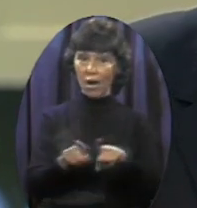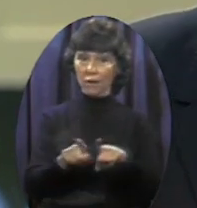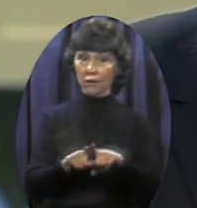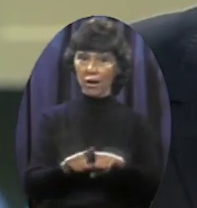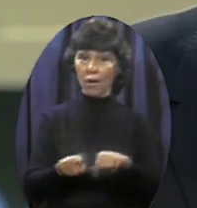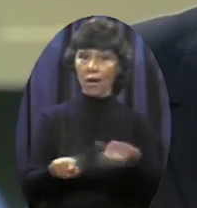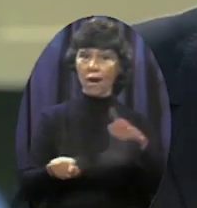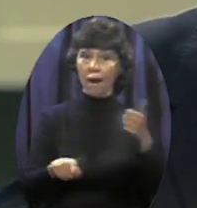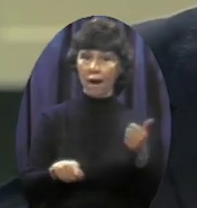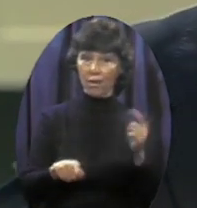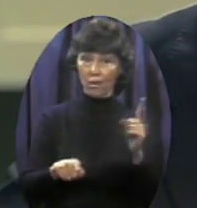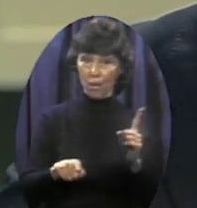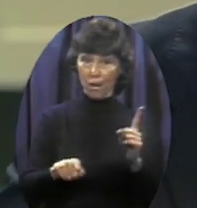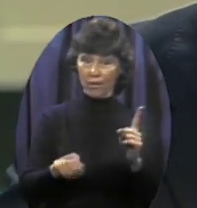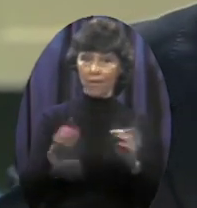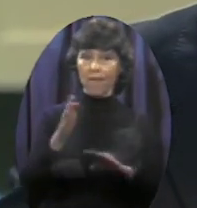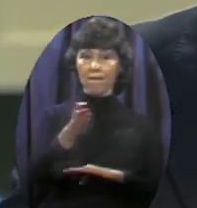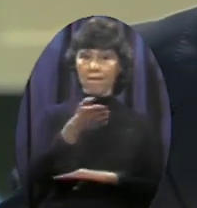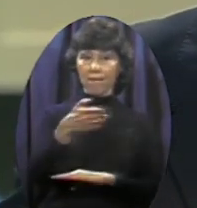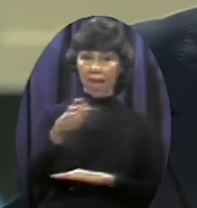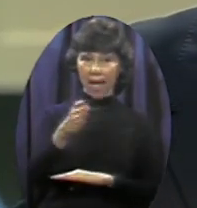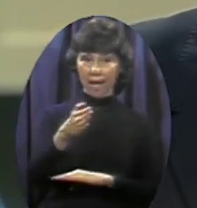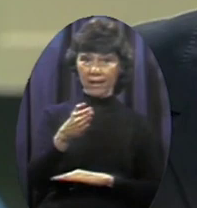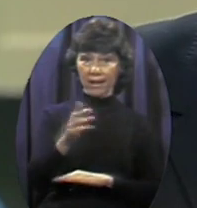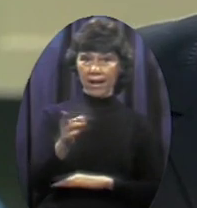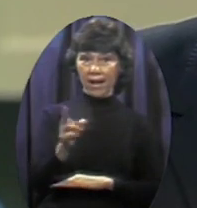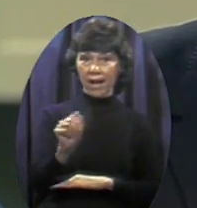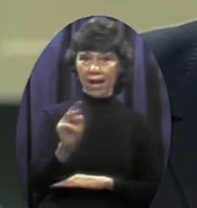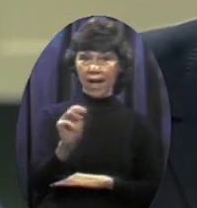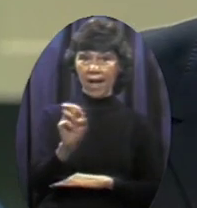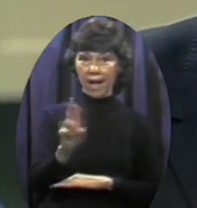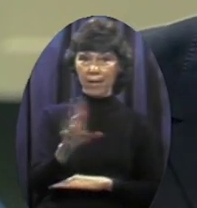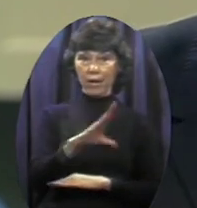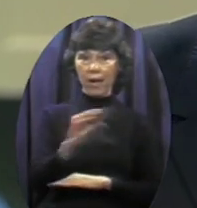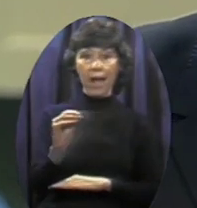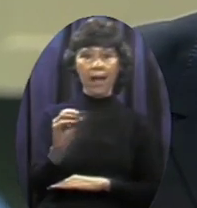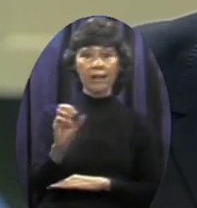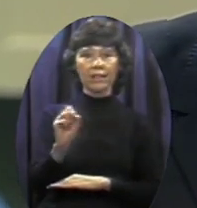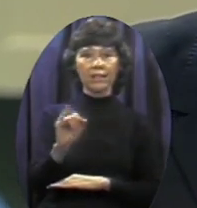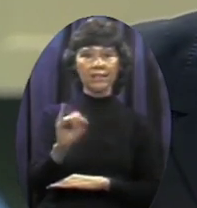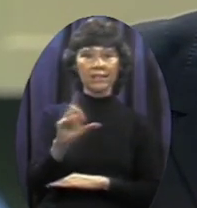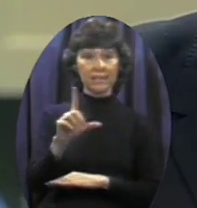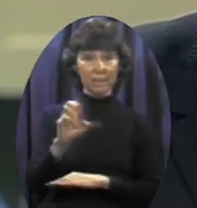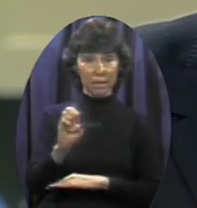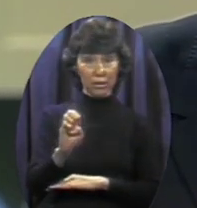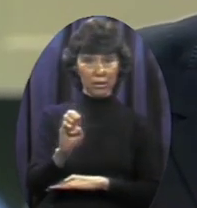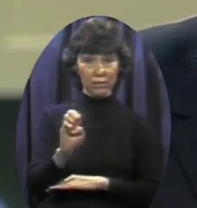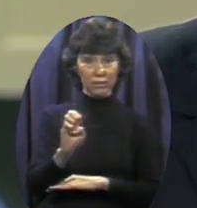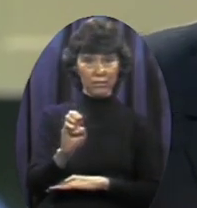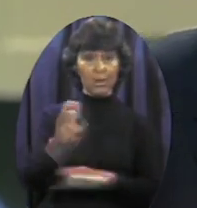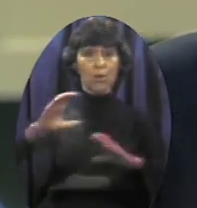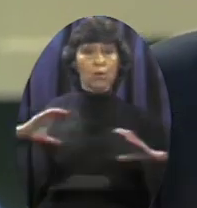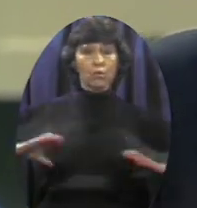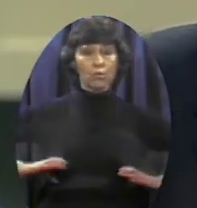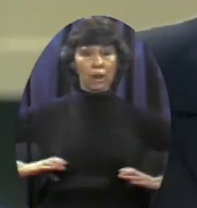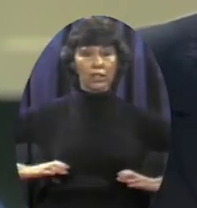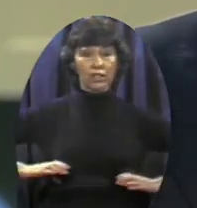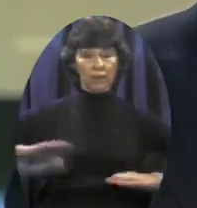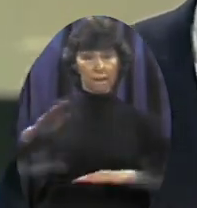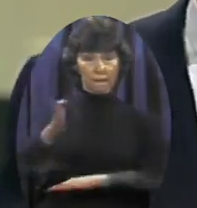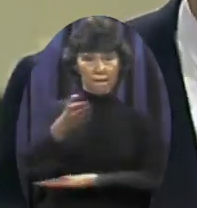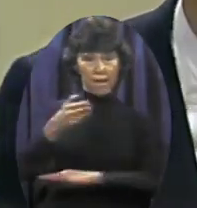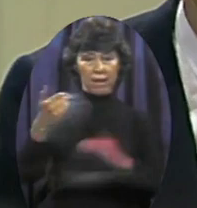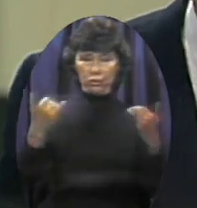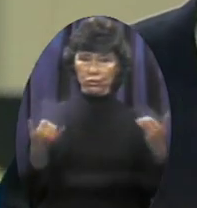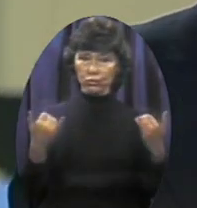hammer and the sickle The Soviet flag That today has enslaved